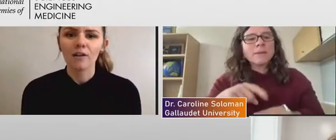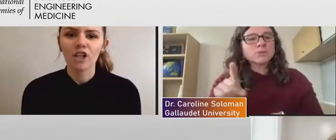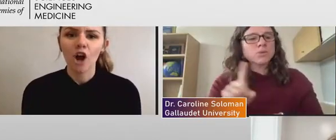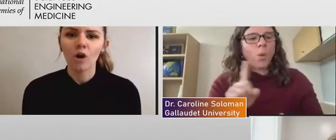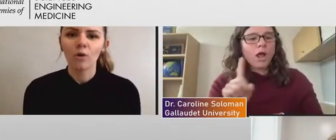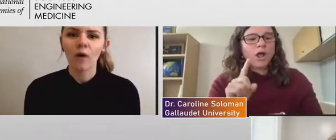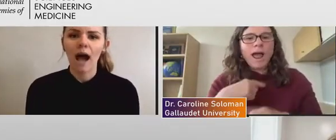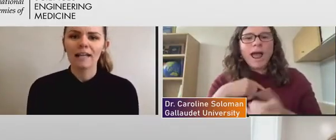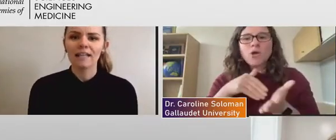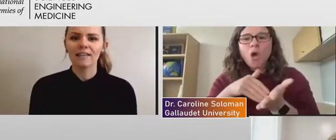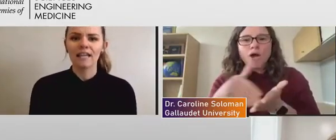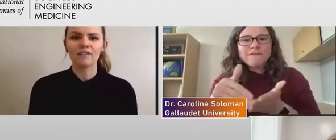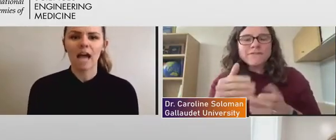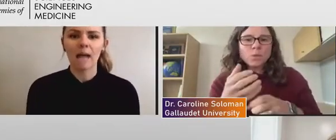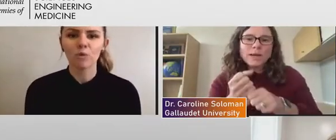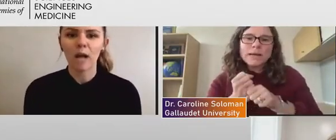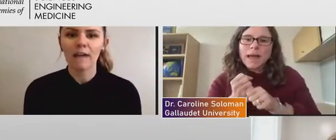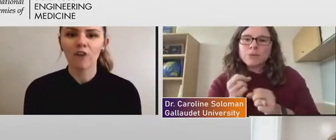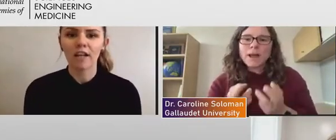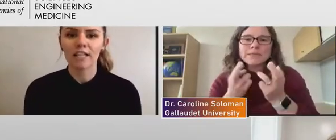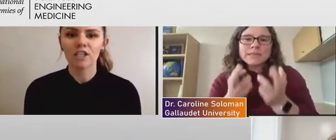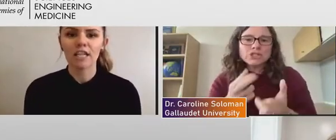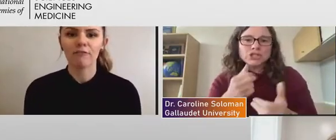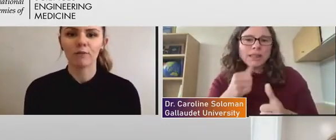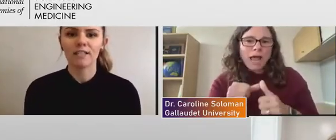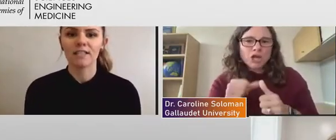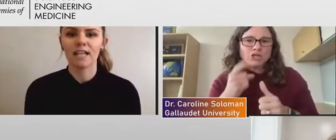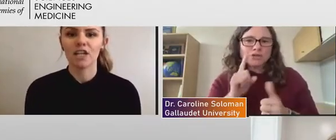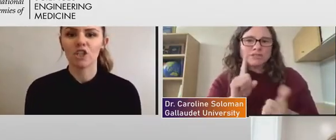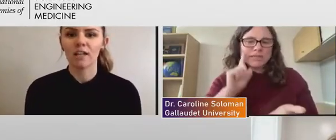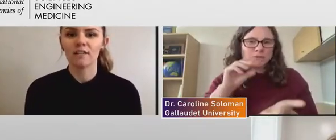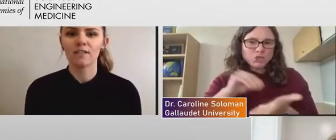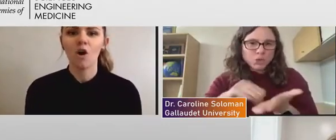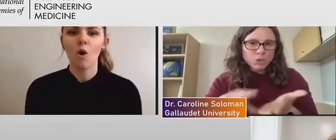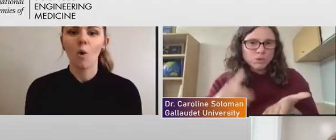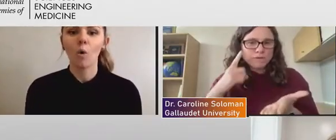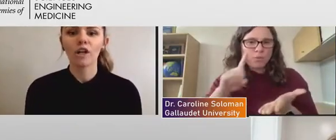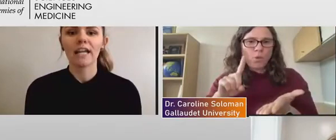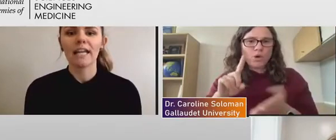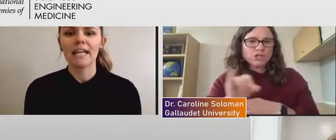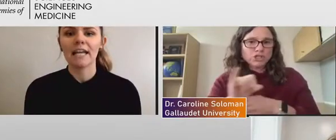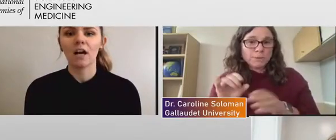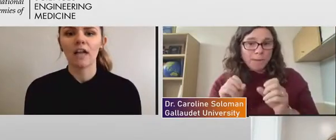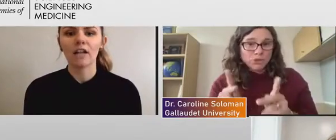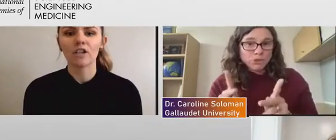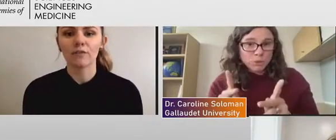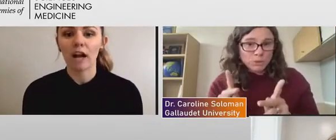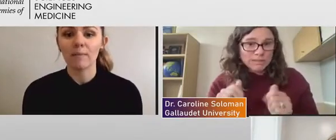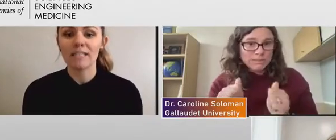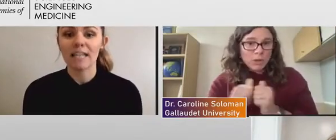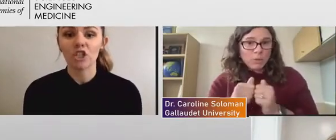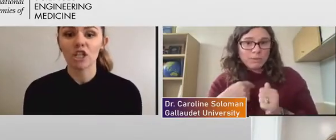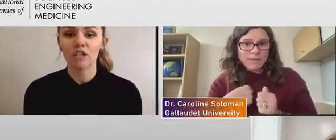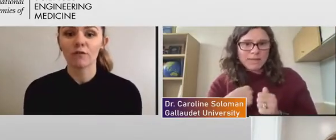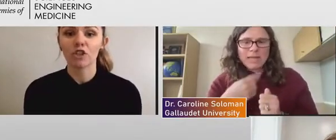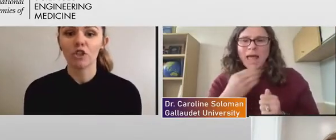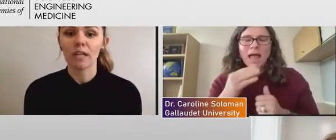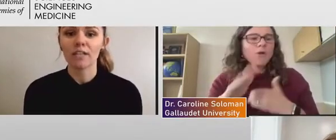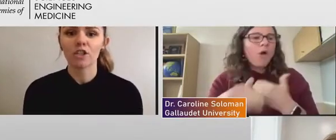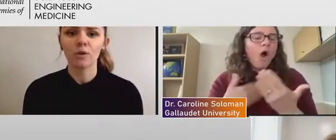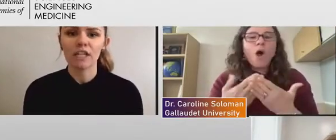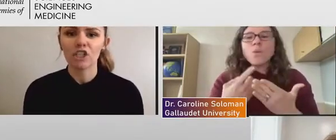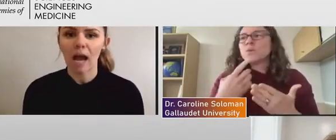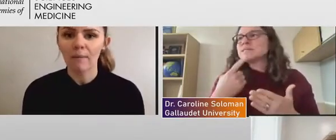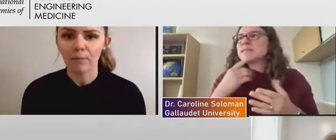You know, I can think of times when I've gone in to give presentations, or getting letters of recommendations for